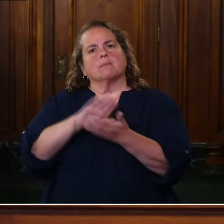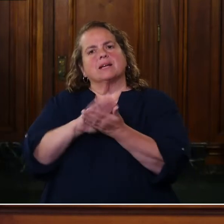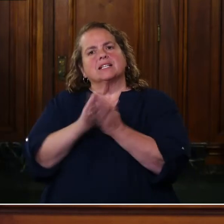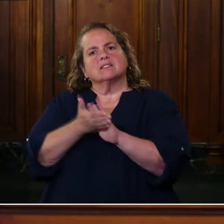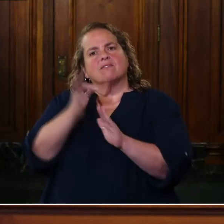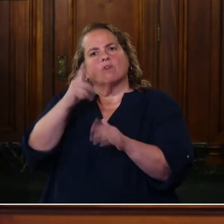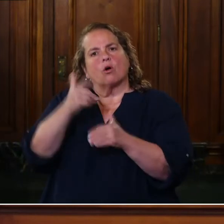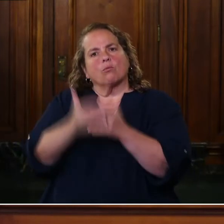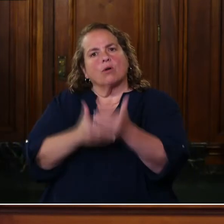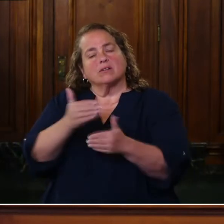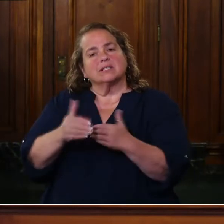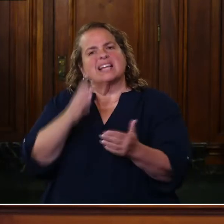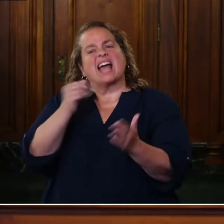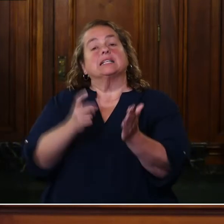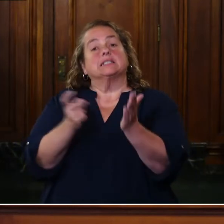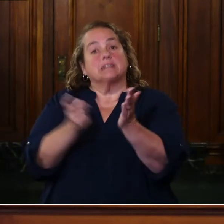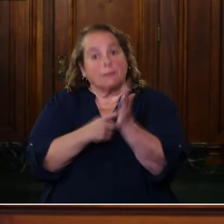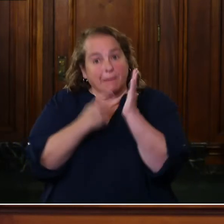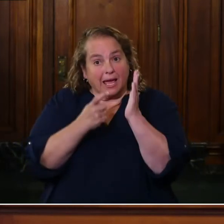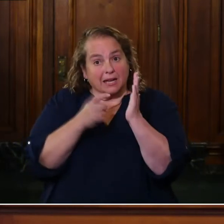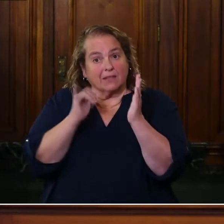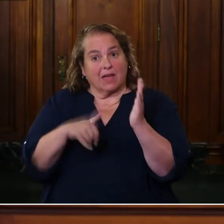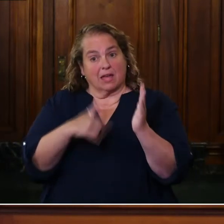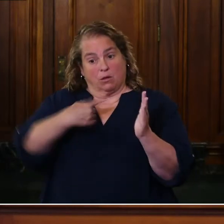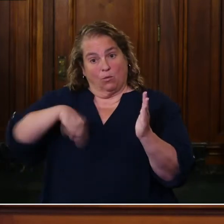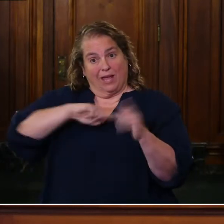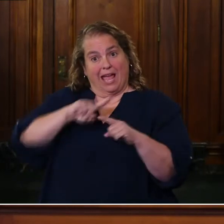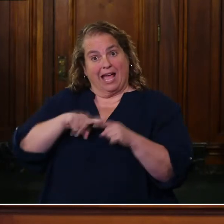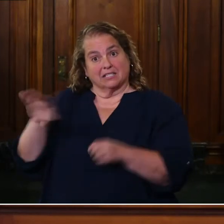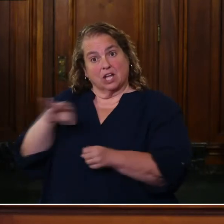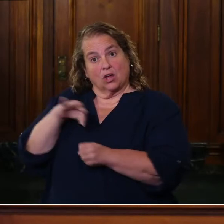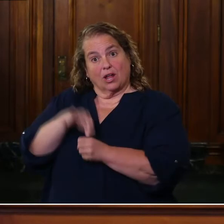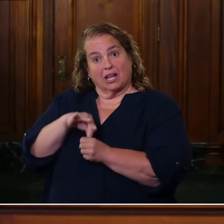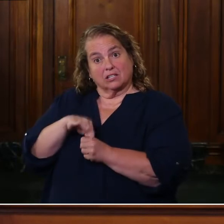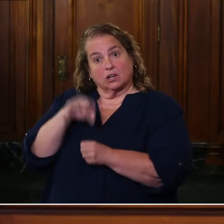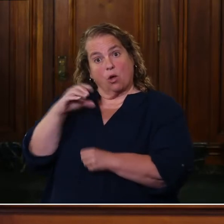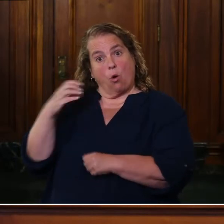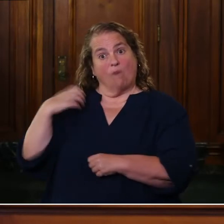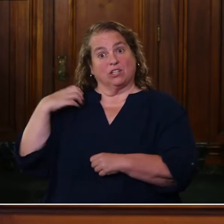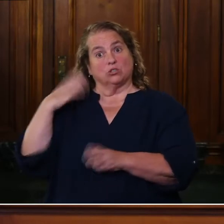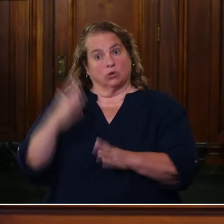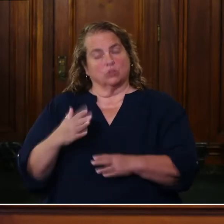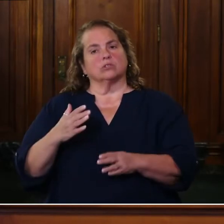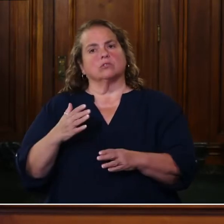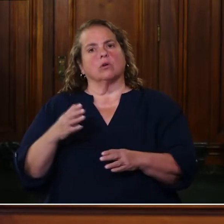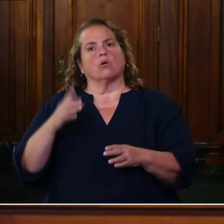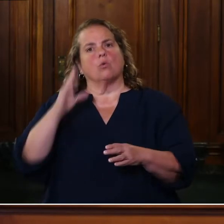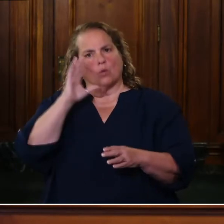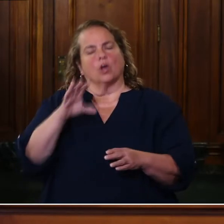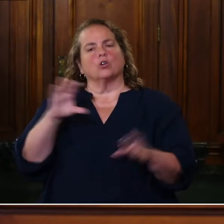and demanding that we, as their elected officials, enact positive change in their communities.